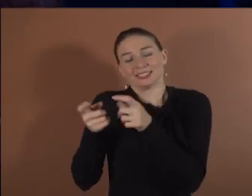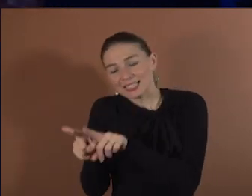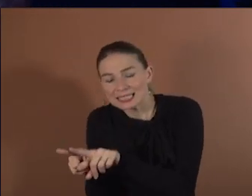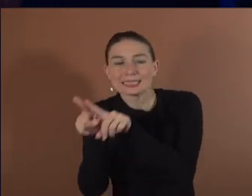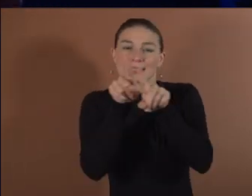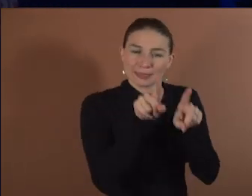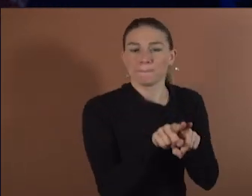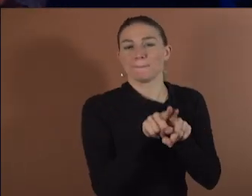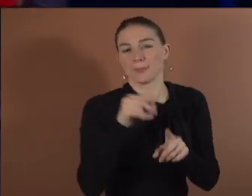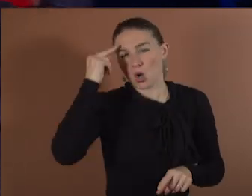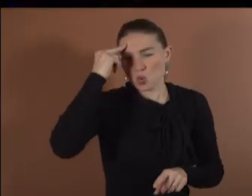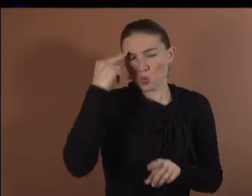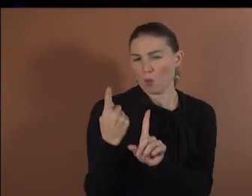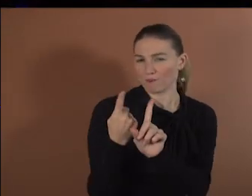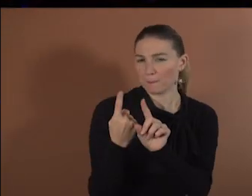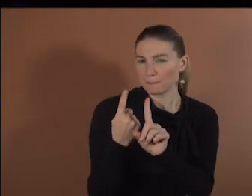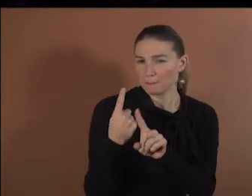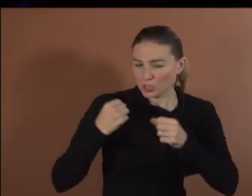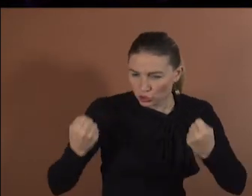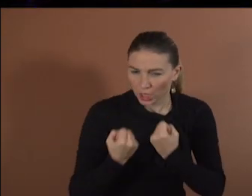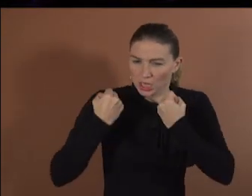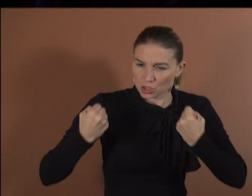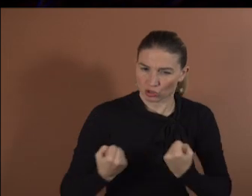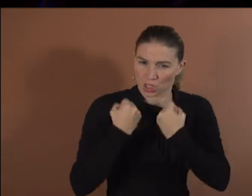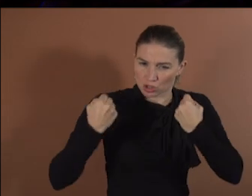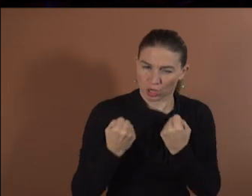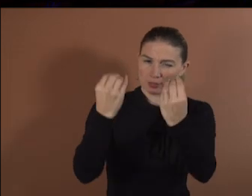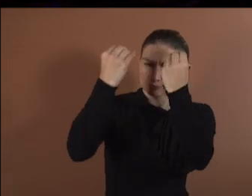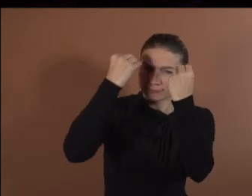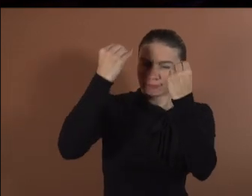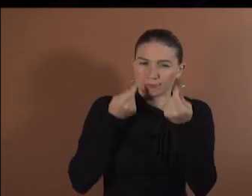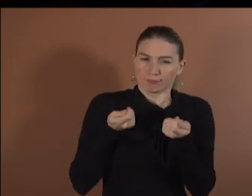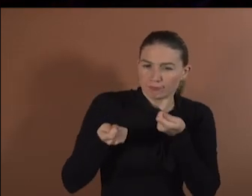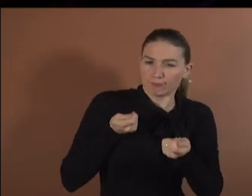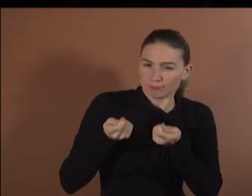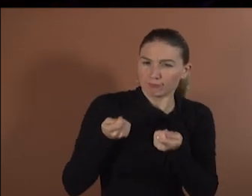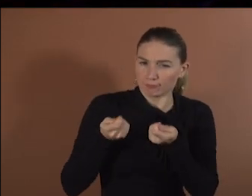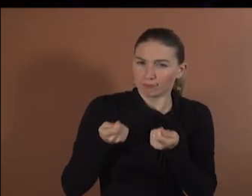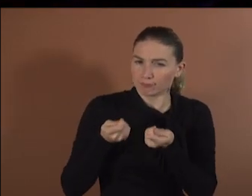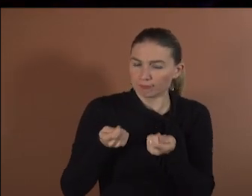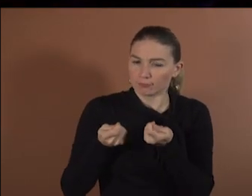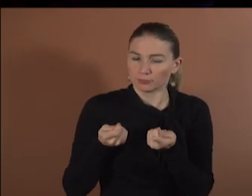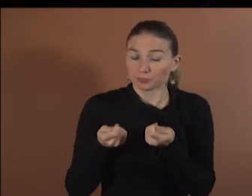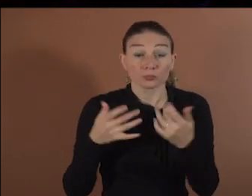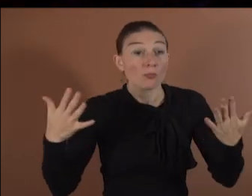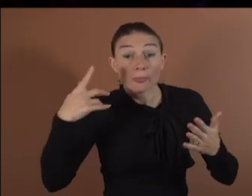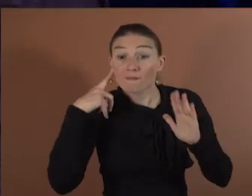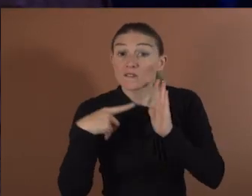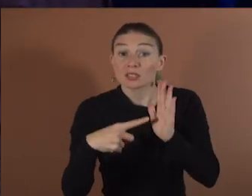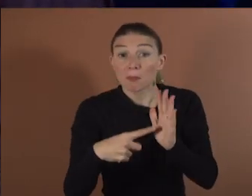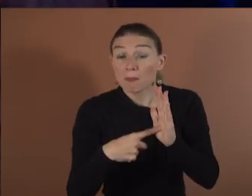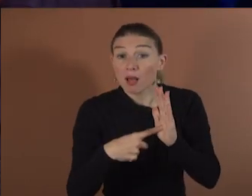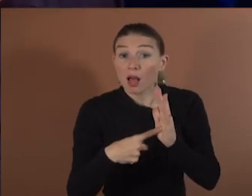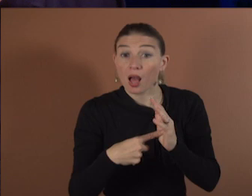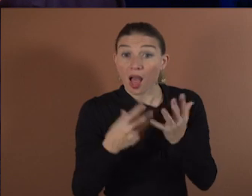So can we now use this technique to help people to activate areas which make them happy? Can we use it even for depressed